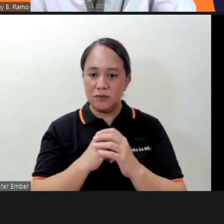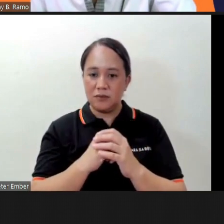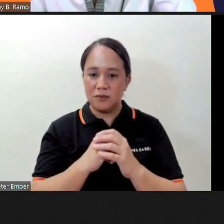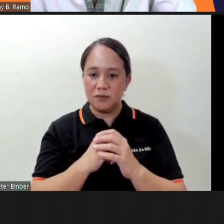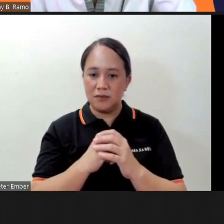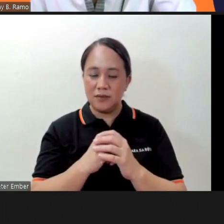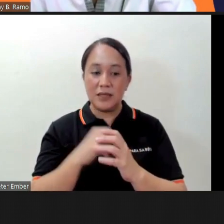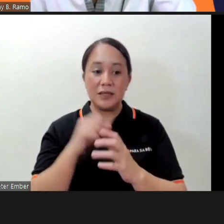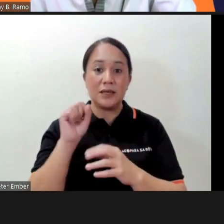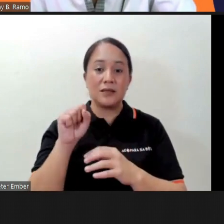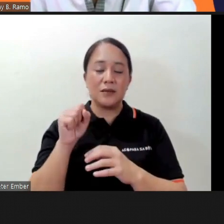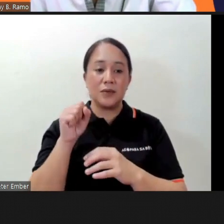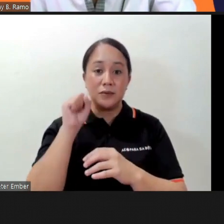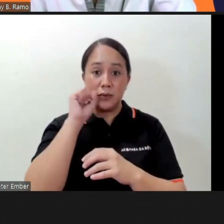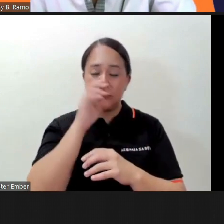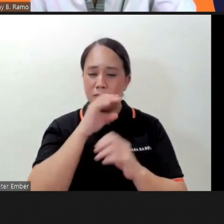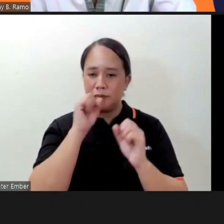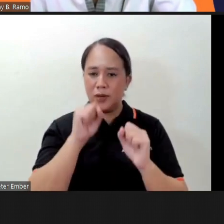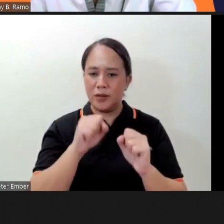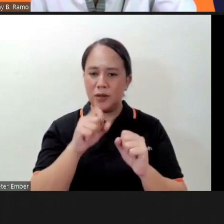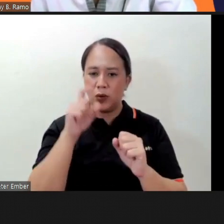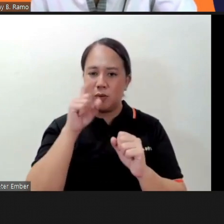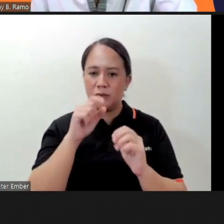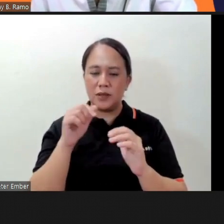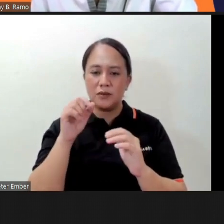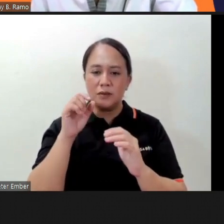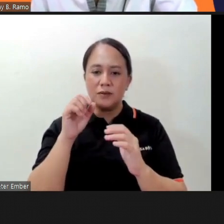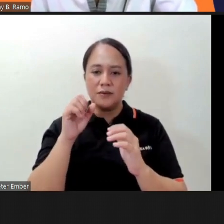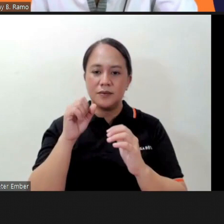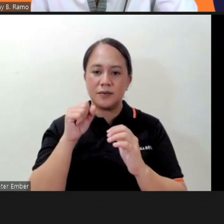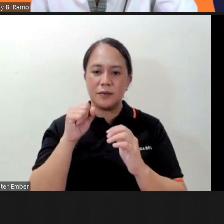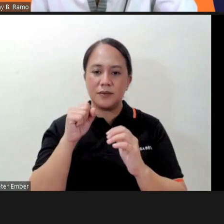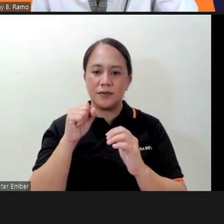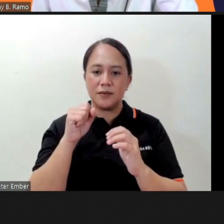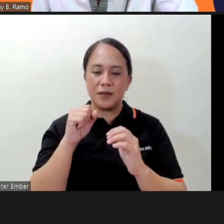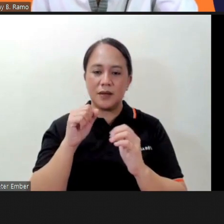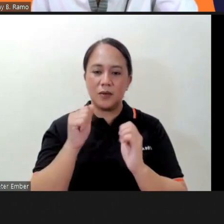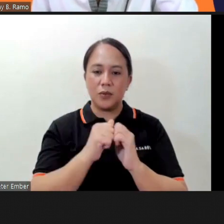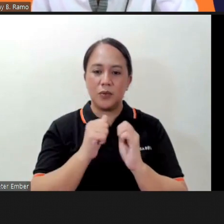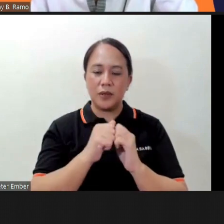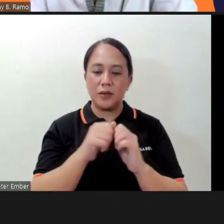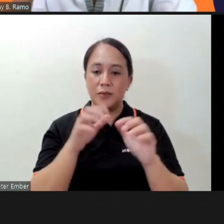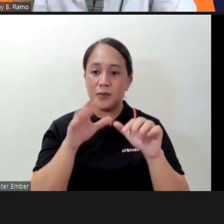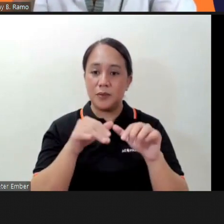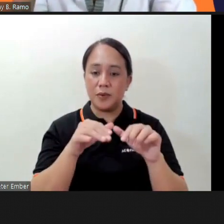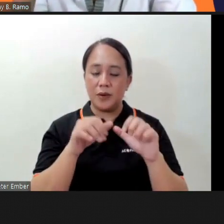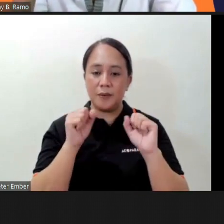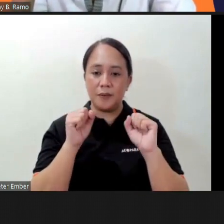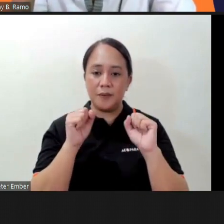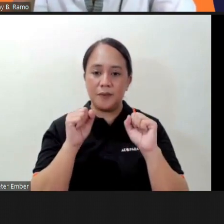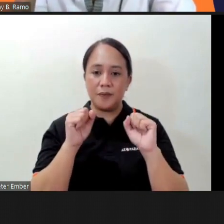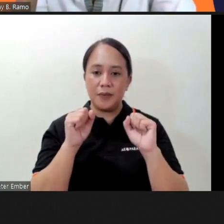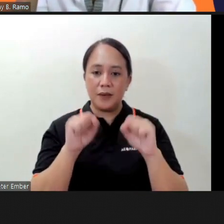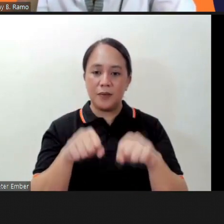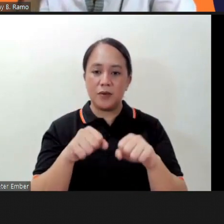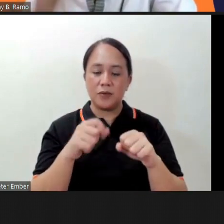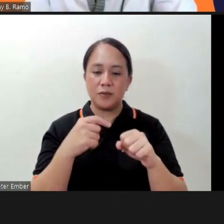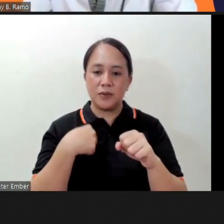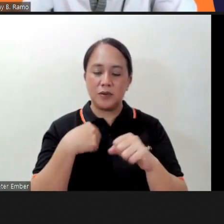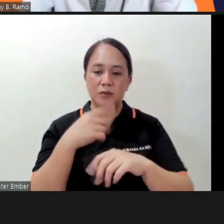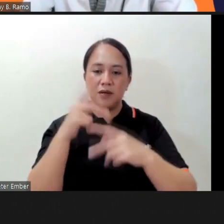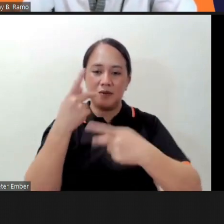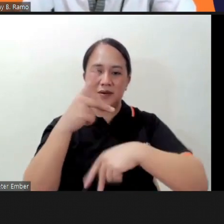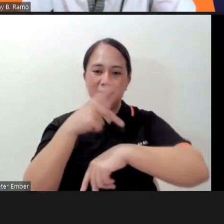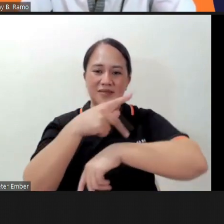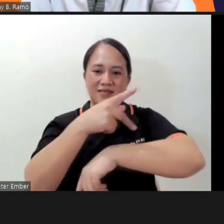yes yes definitely not just older people even those with disabilities or especially joint pains we